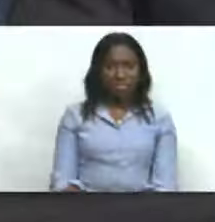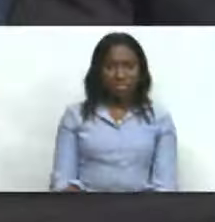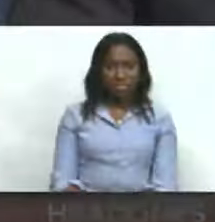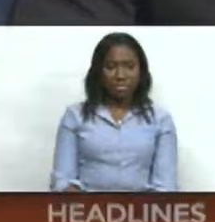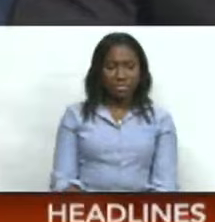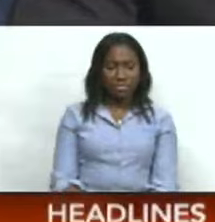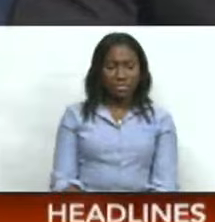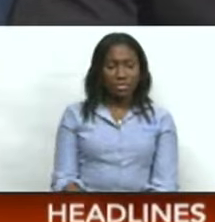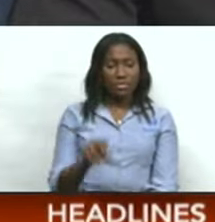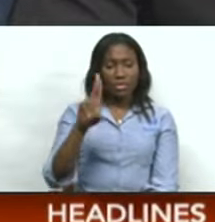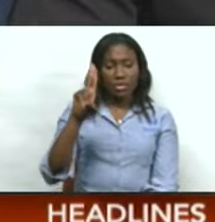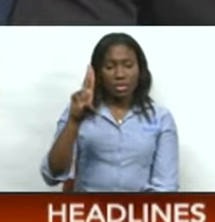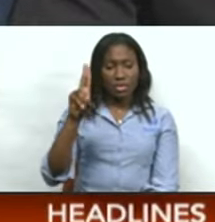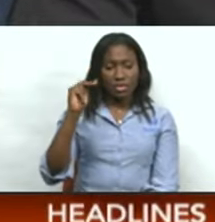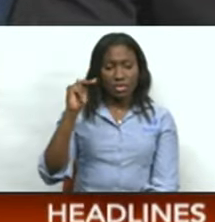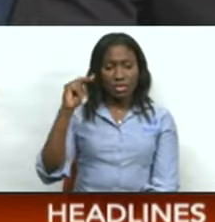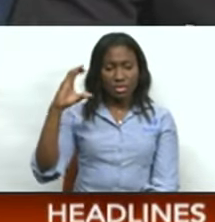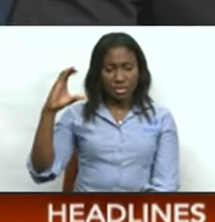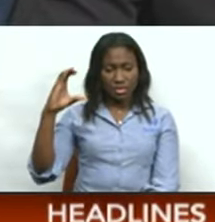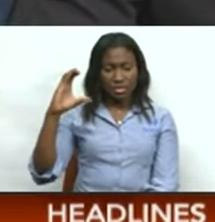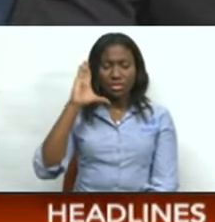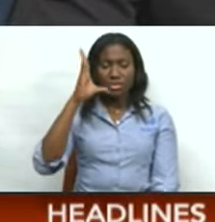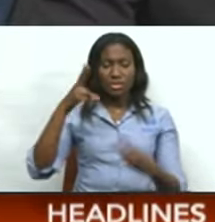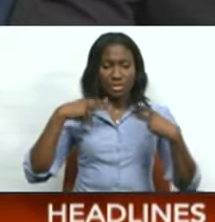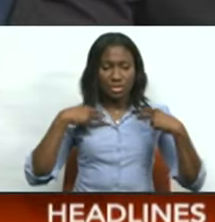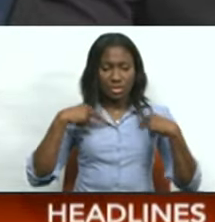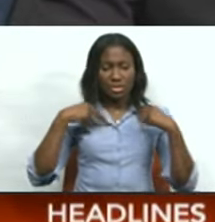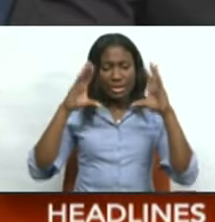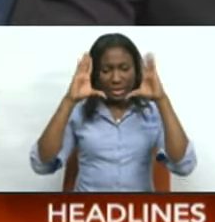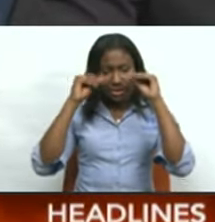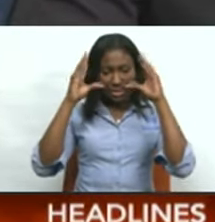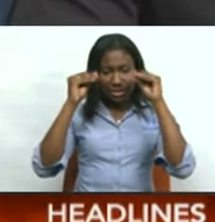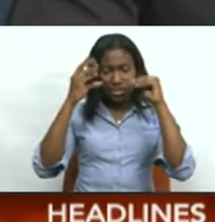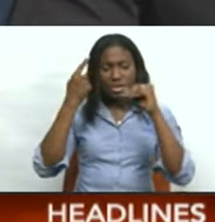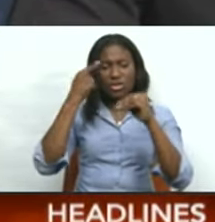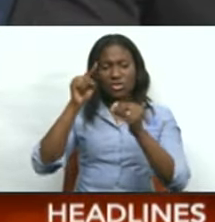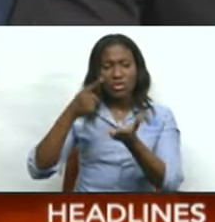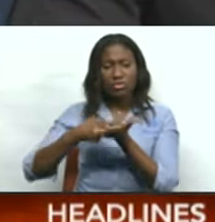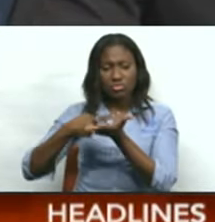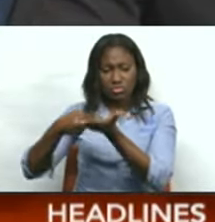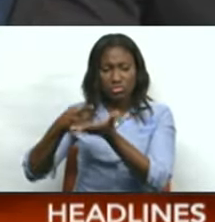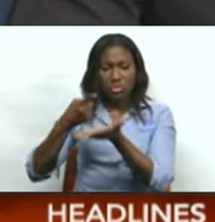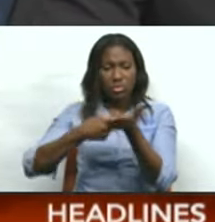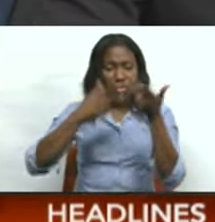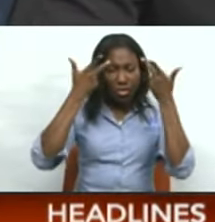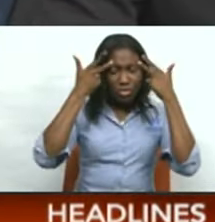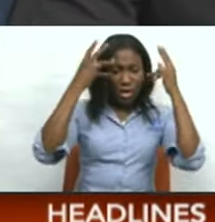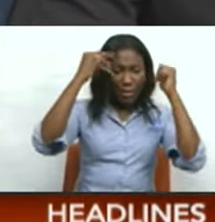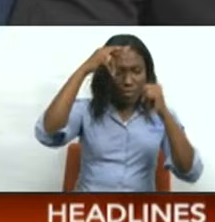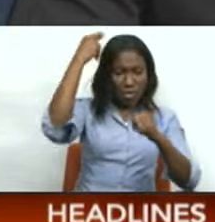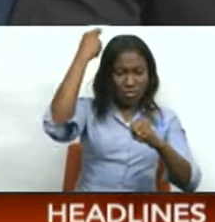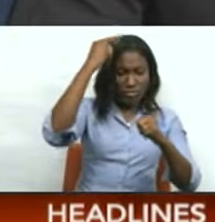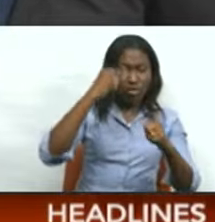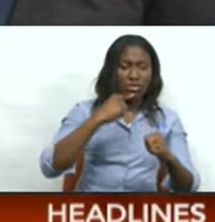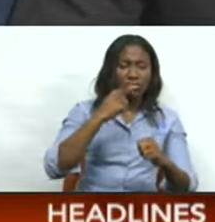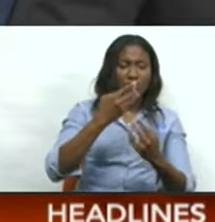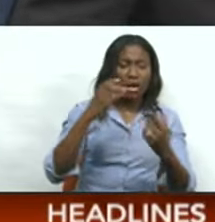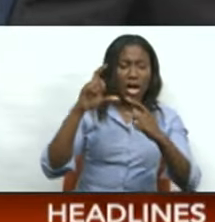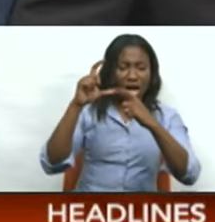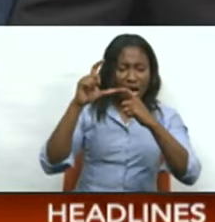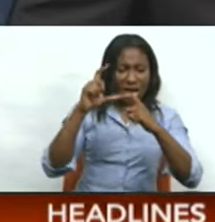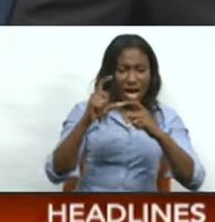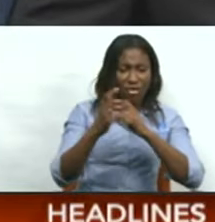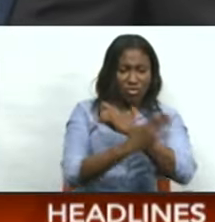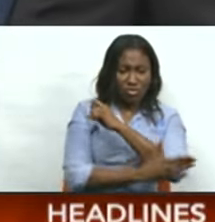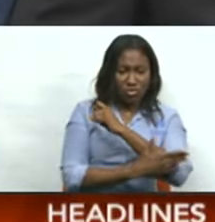The United National Congress is holding a caucus in response to Prime Minister Dr. Keith Rowley's announcement that CARICOM nations